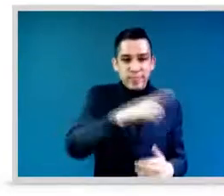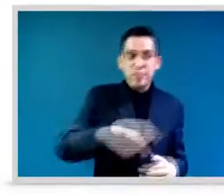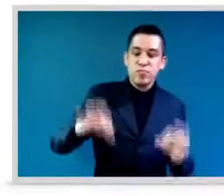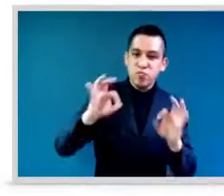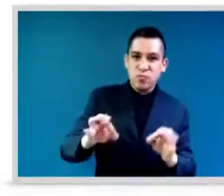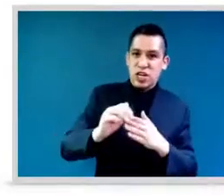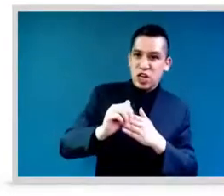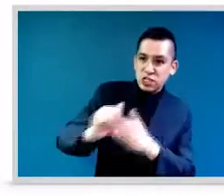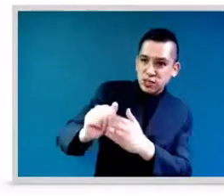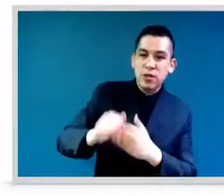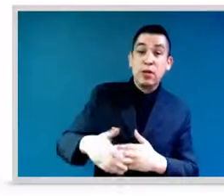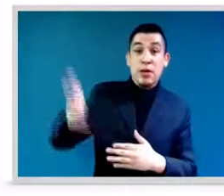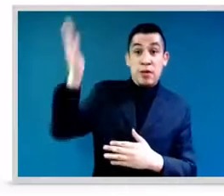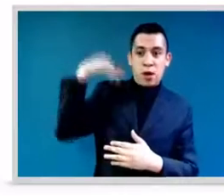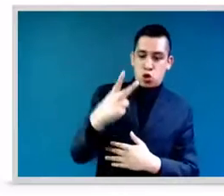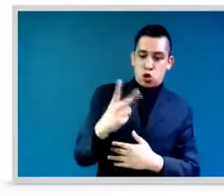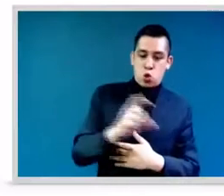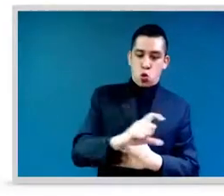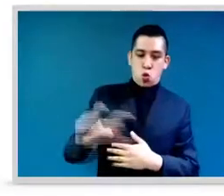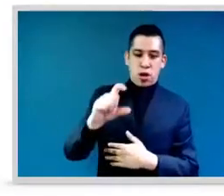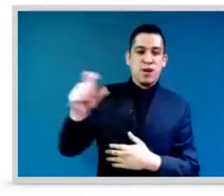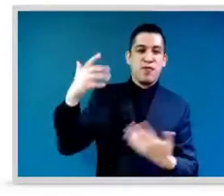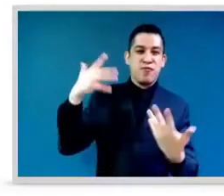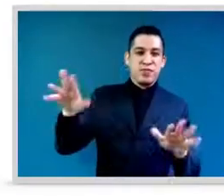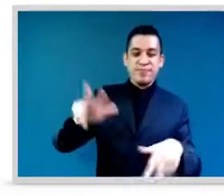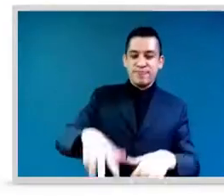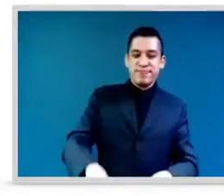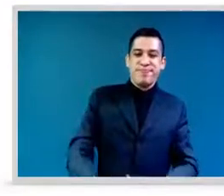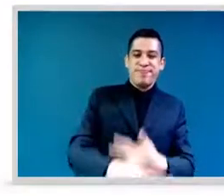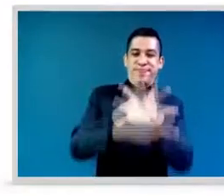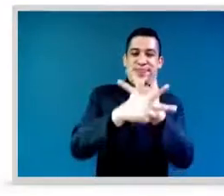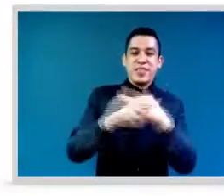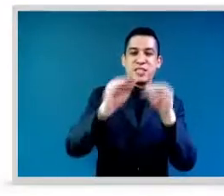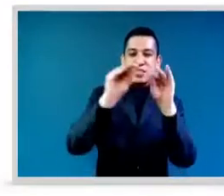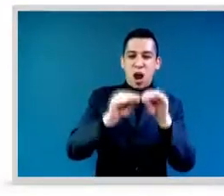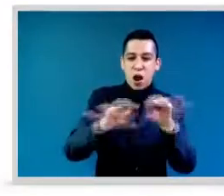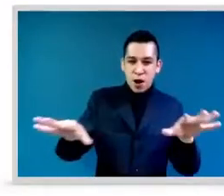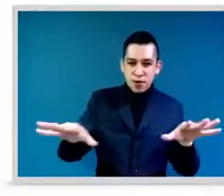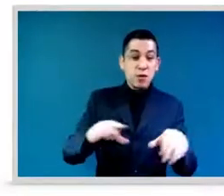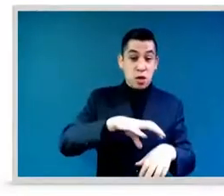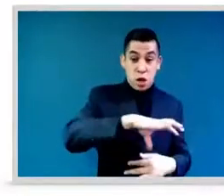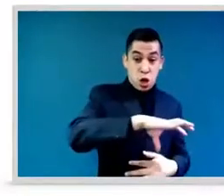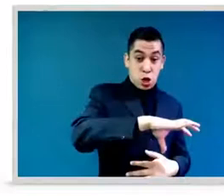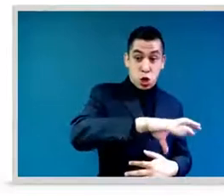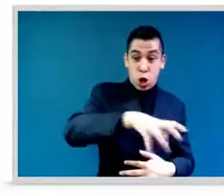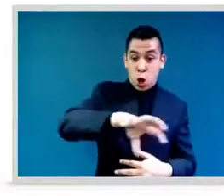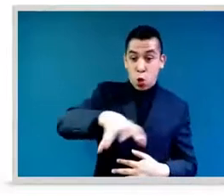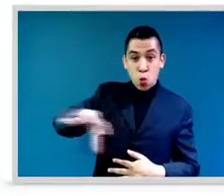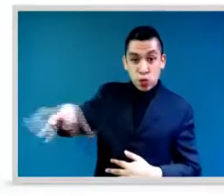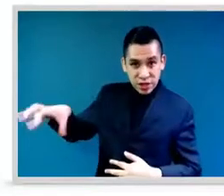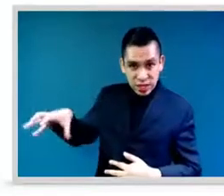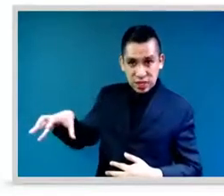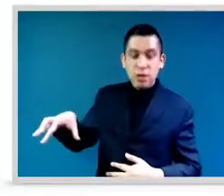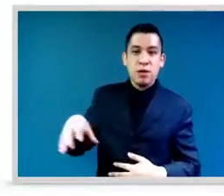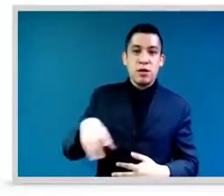only 13 countries have had more than one woman lead, and only two of them had had three women lead. So where's the